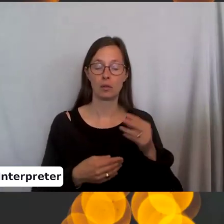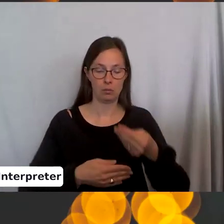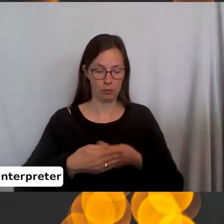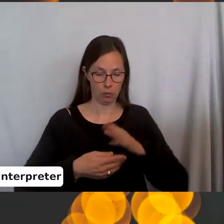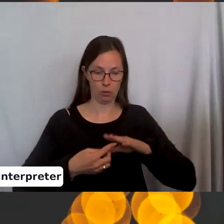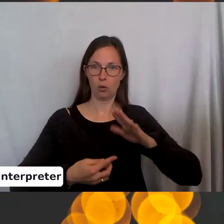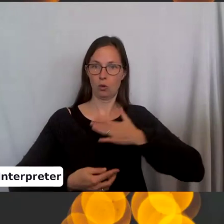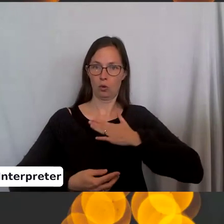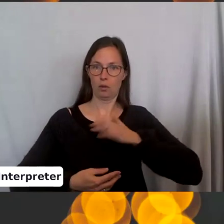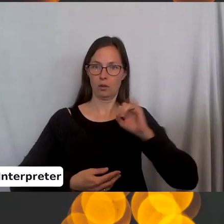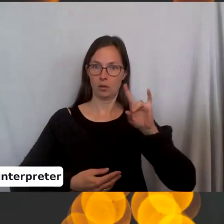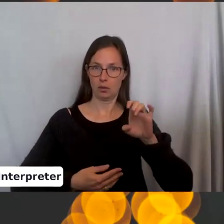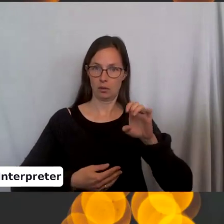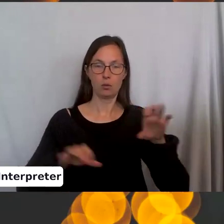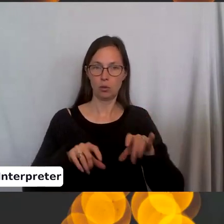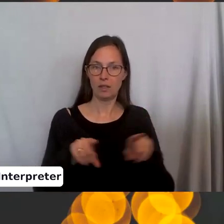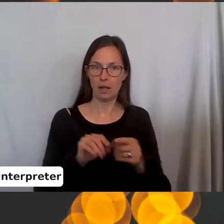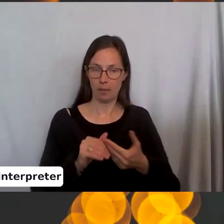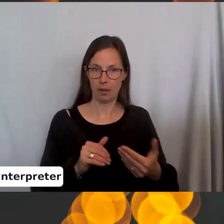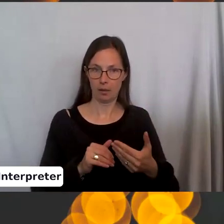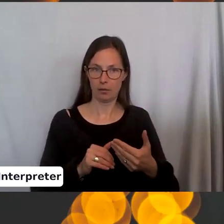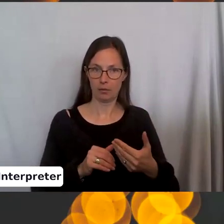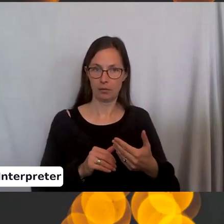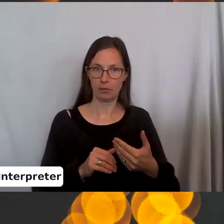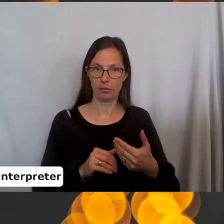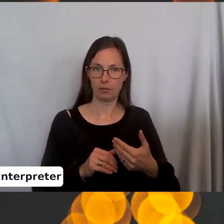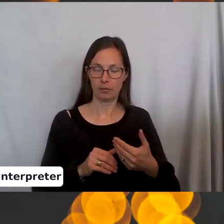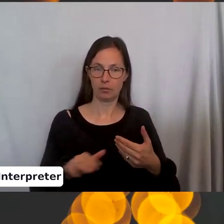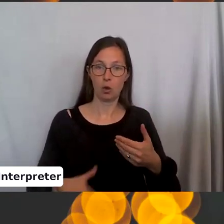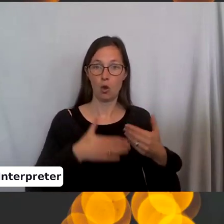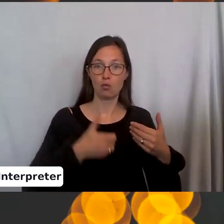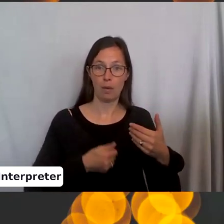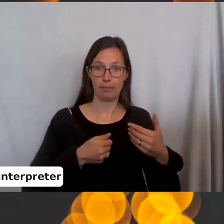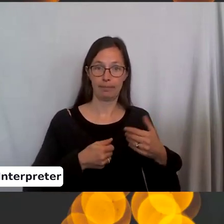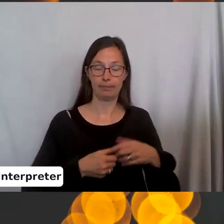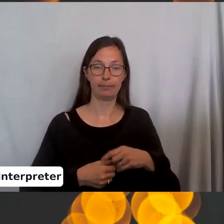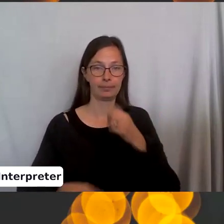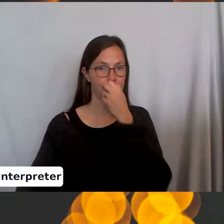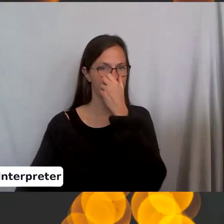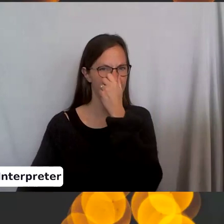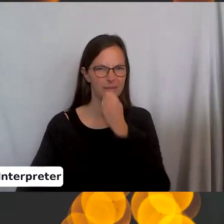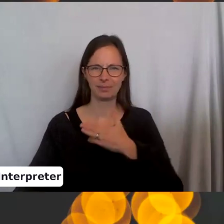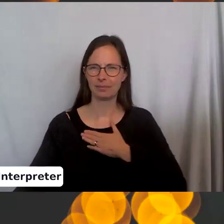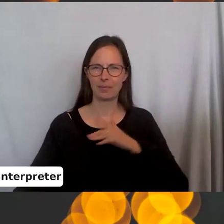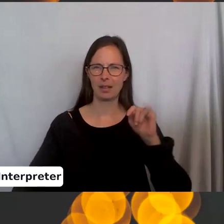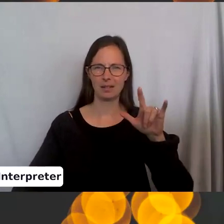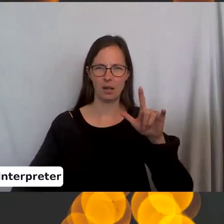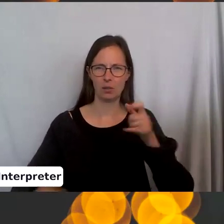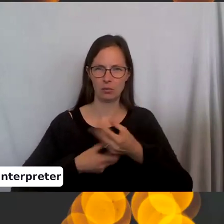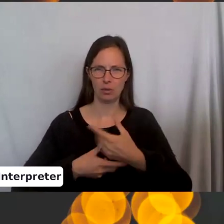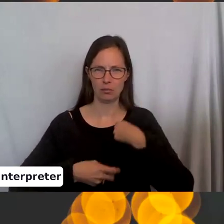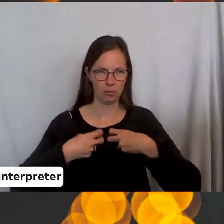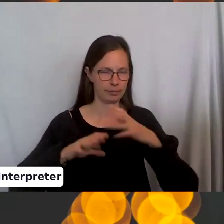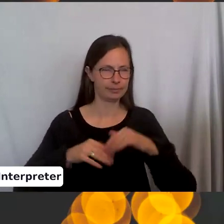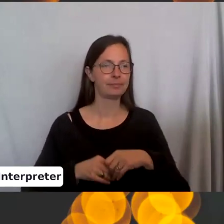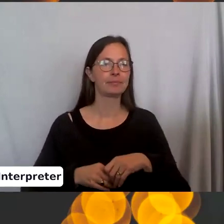and do the same thing from the top, grab the yarn like this, this, sorry, this tail is confusing. Okay.